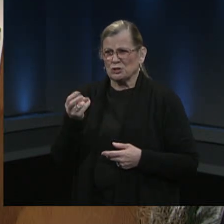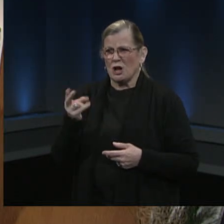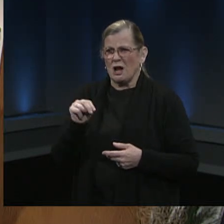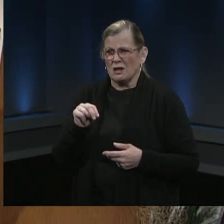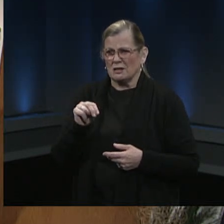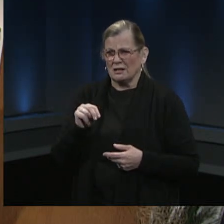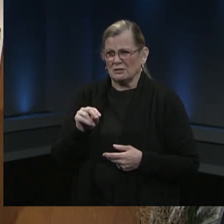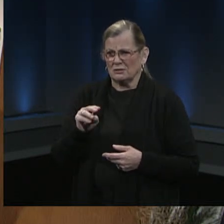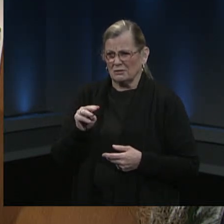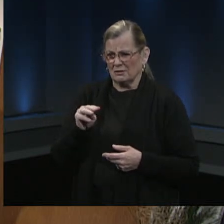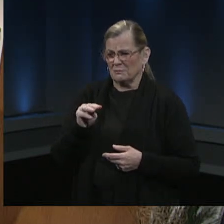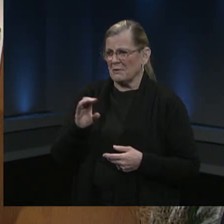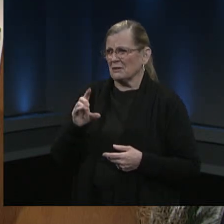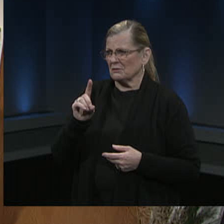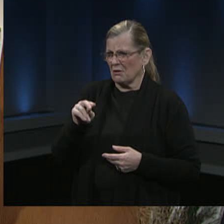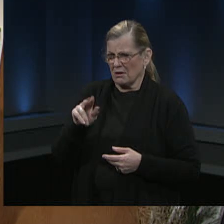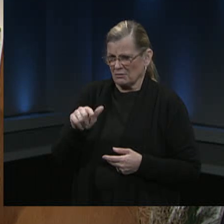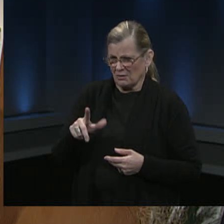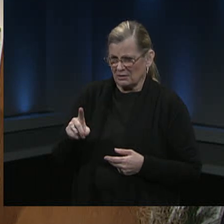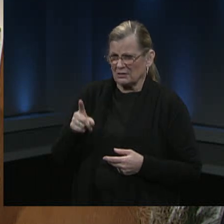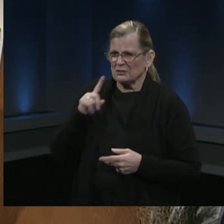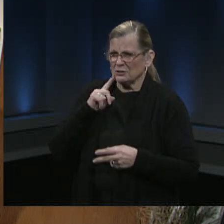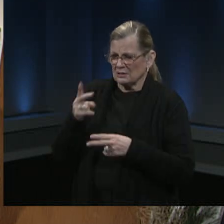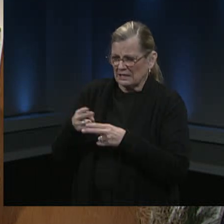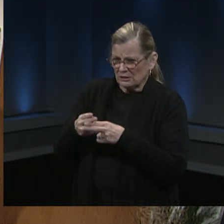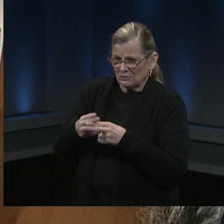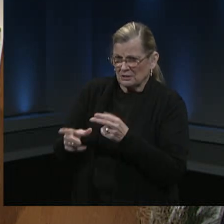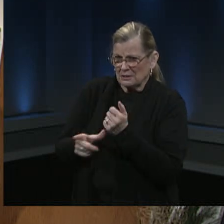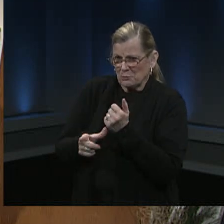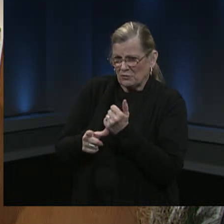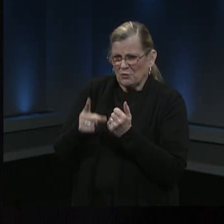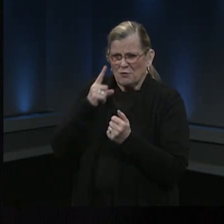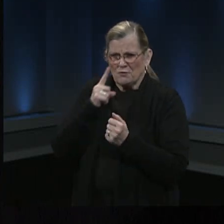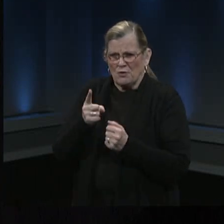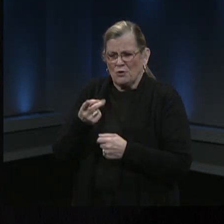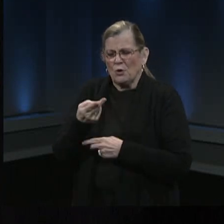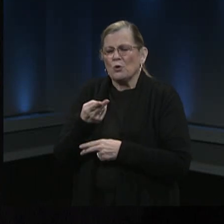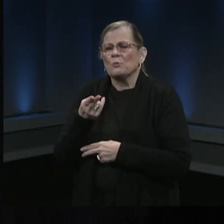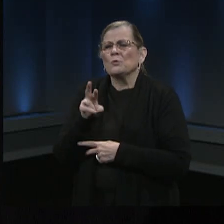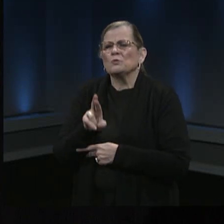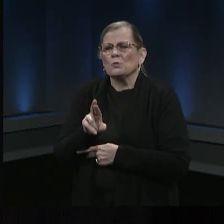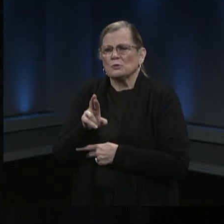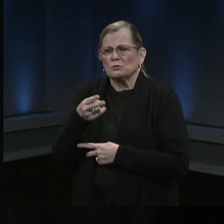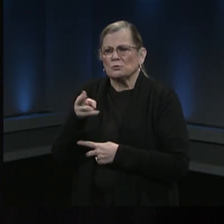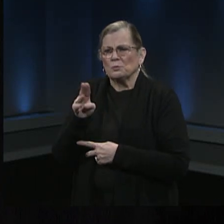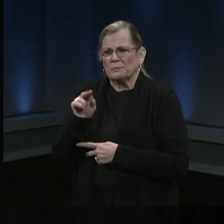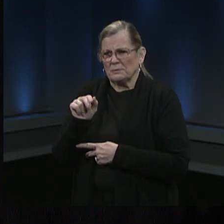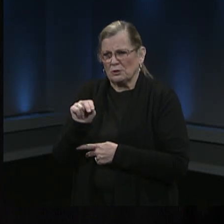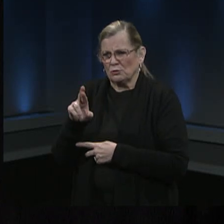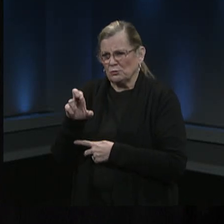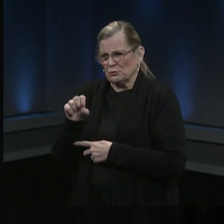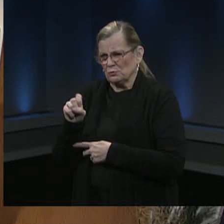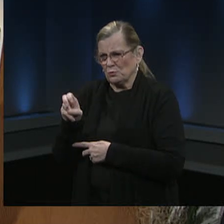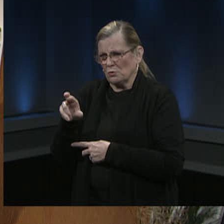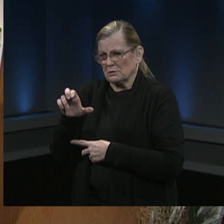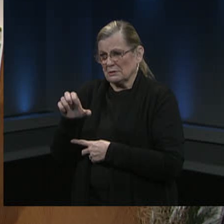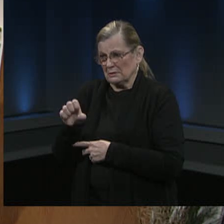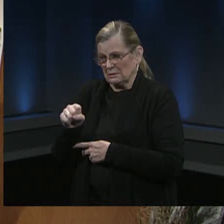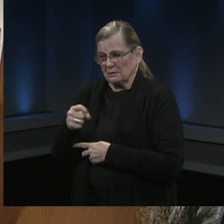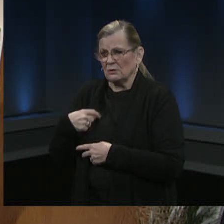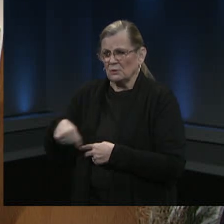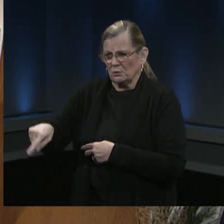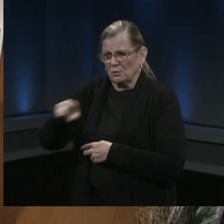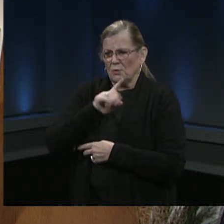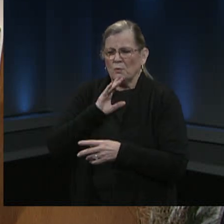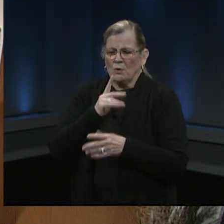Assistant Superintendent for Human Resources. So all of them will be here tonight to talk with you and answer some of your questions around